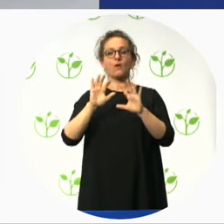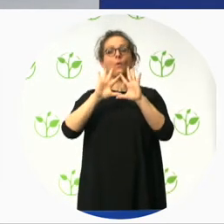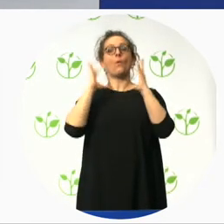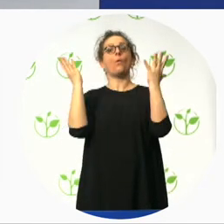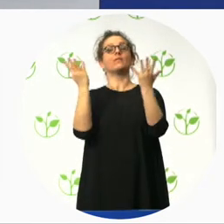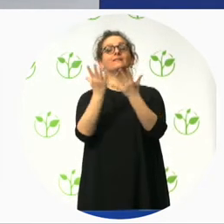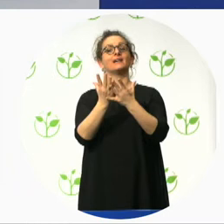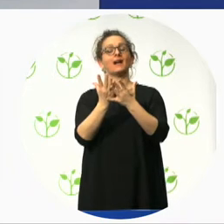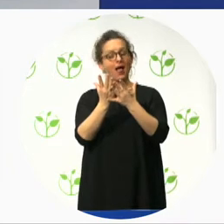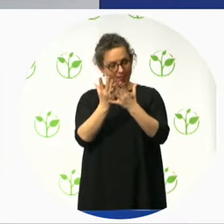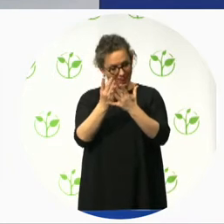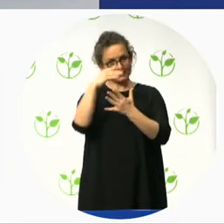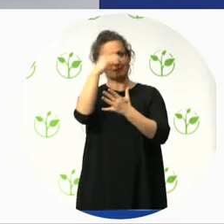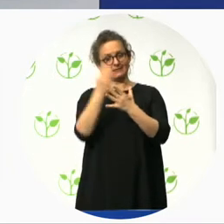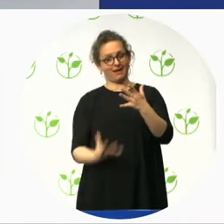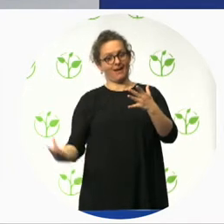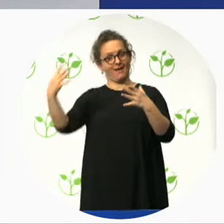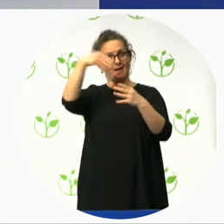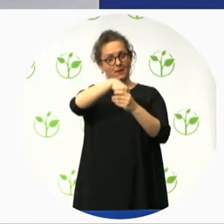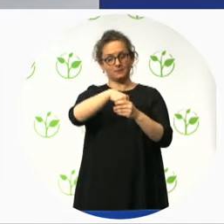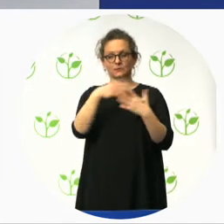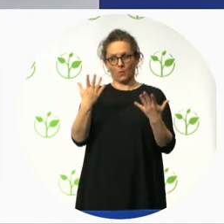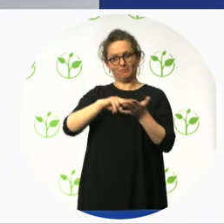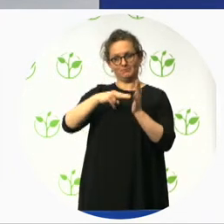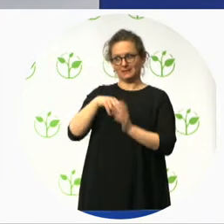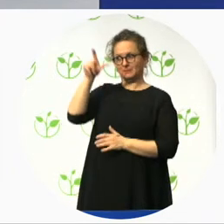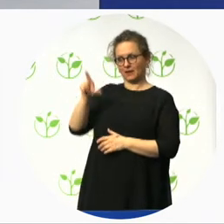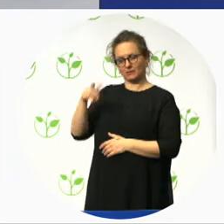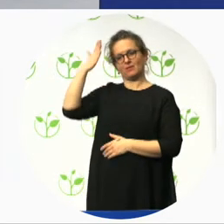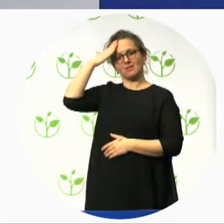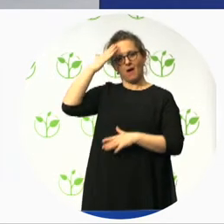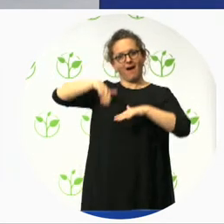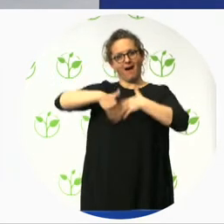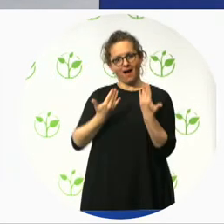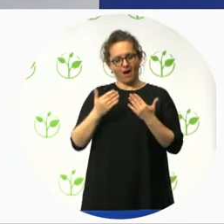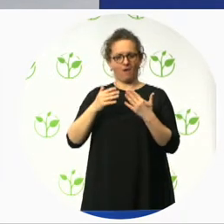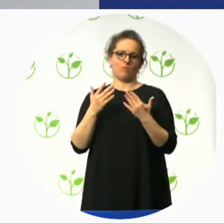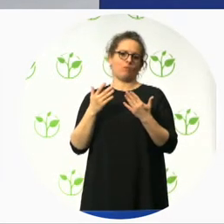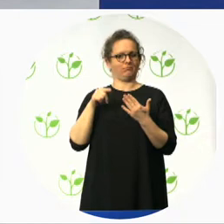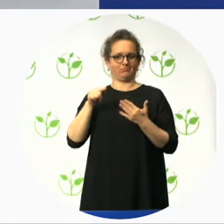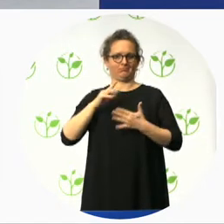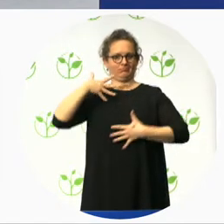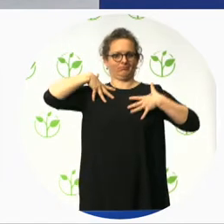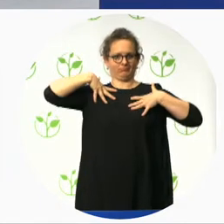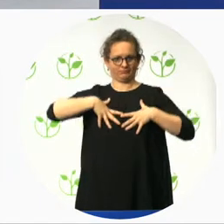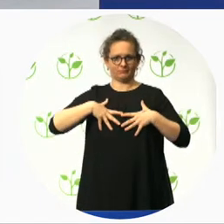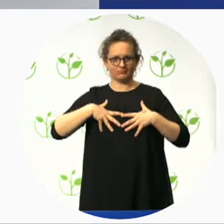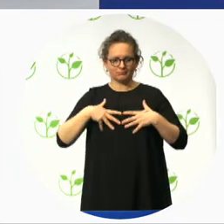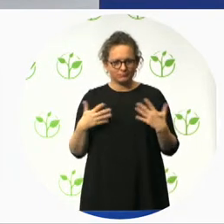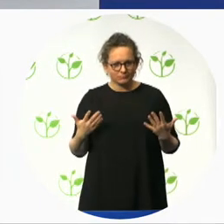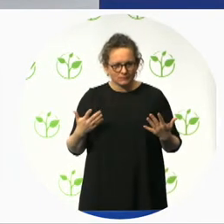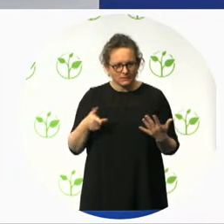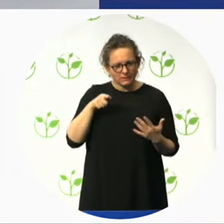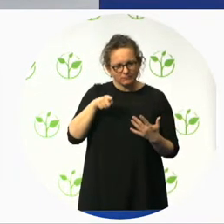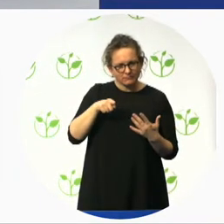So reviews are conducted on a quarterly first come first serve basis as per the capacity of the expert panel. Members of